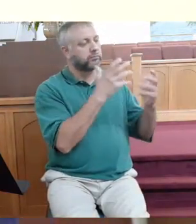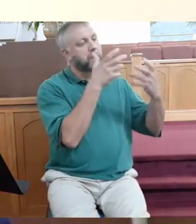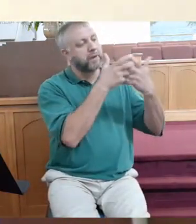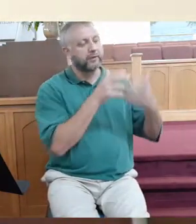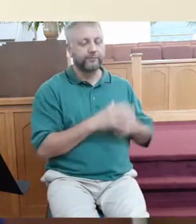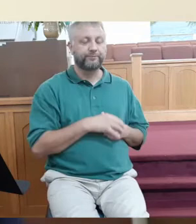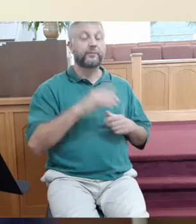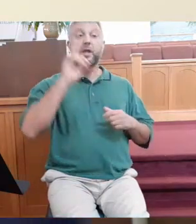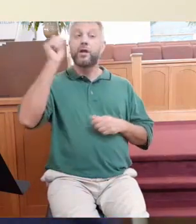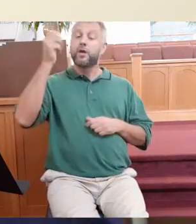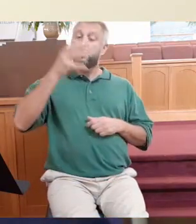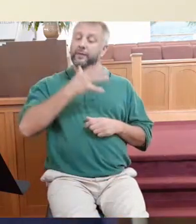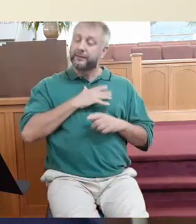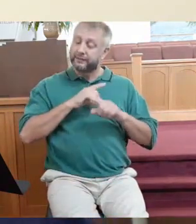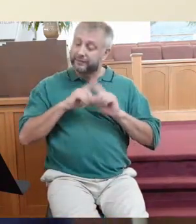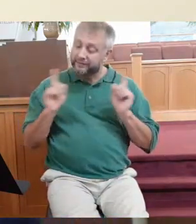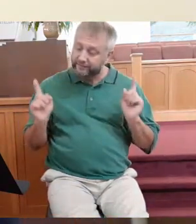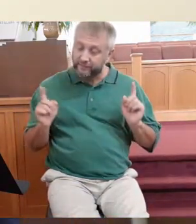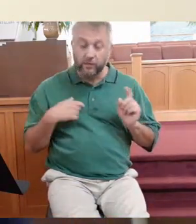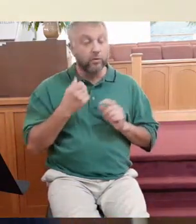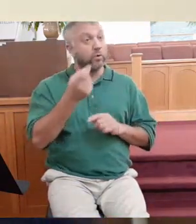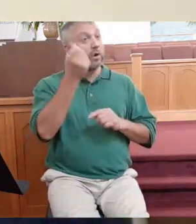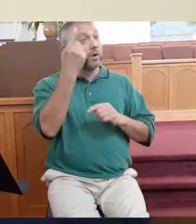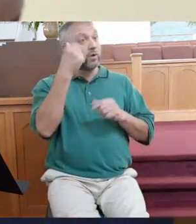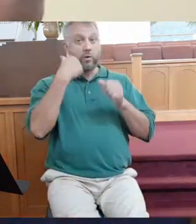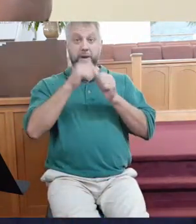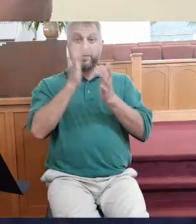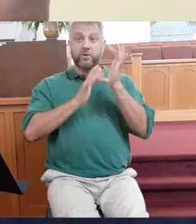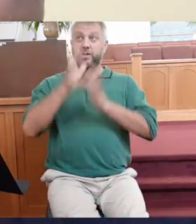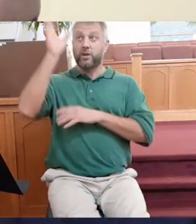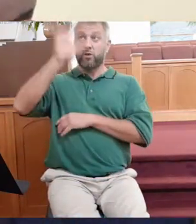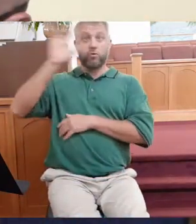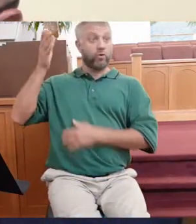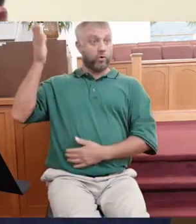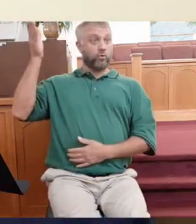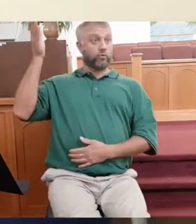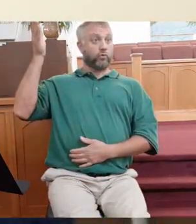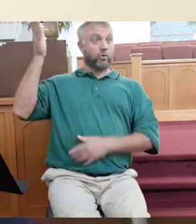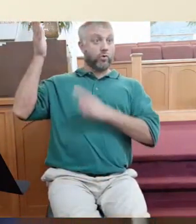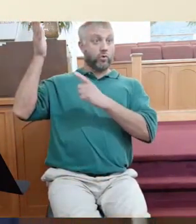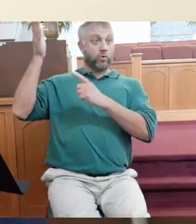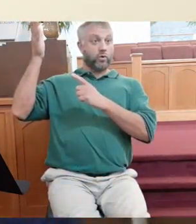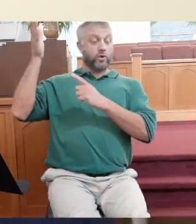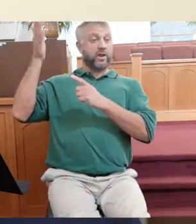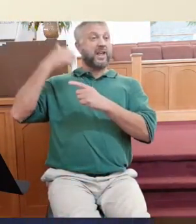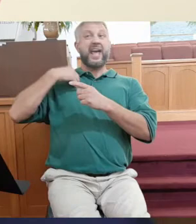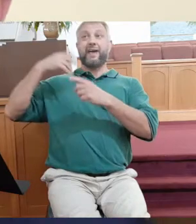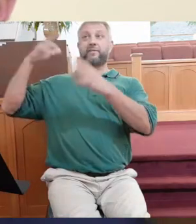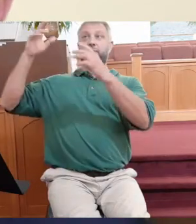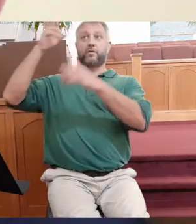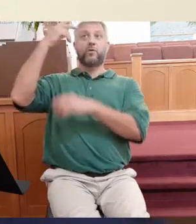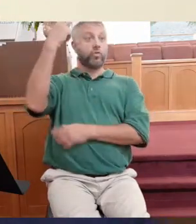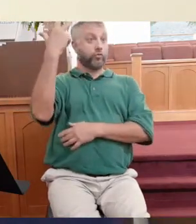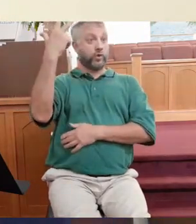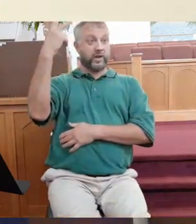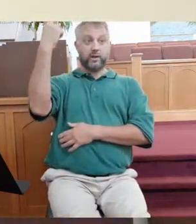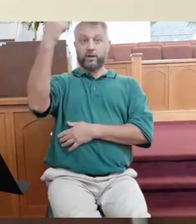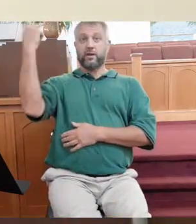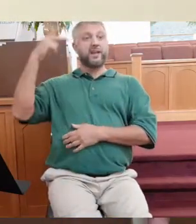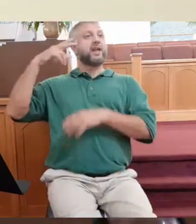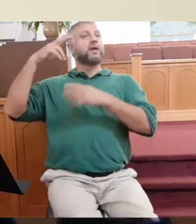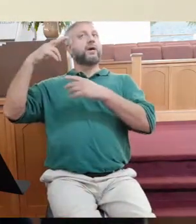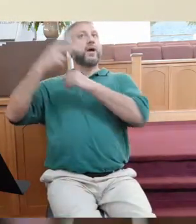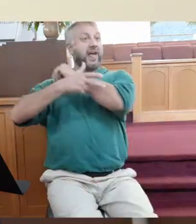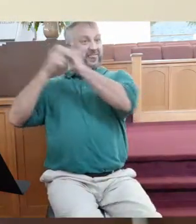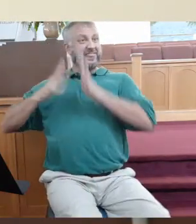As a matter of fact, let's put it into perspective. Remember when Jesus was hanging on the cross and there was a thief hanging beside him? And the thief